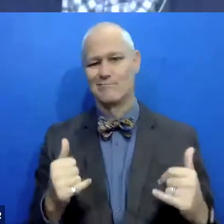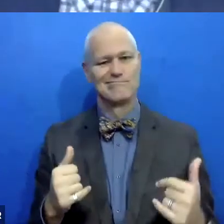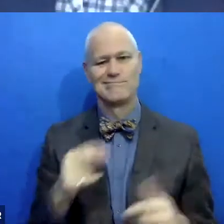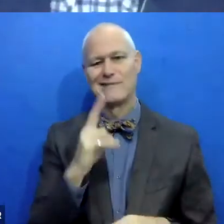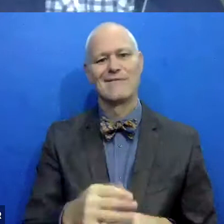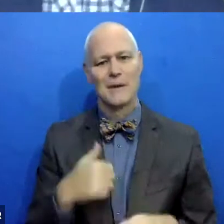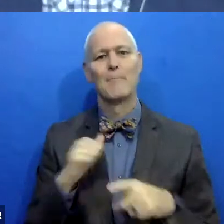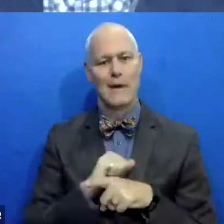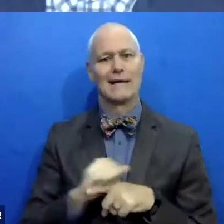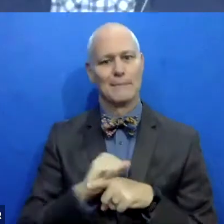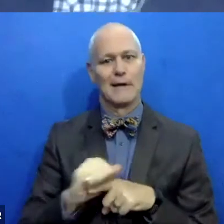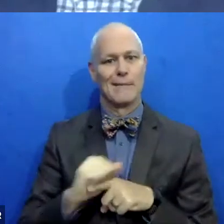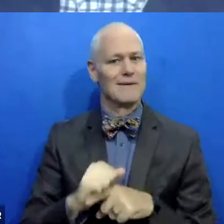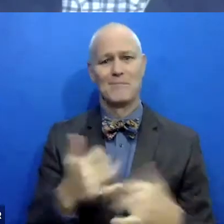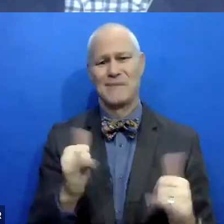practiced a lot.